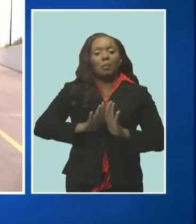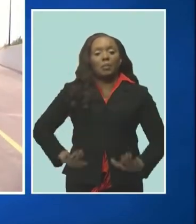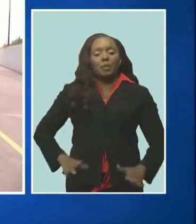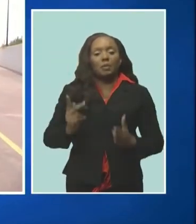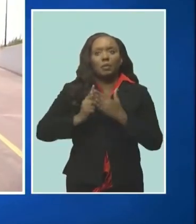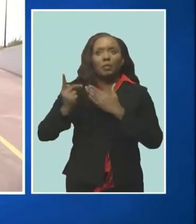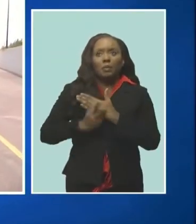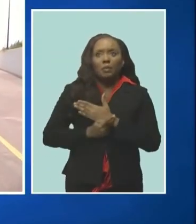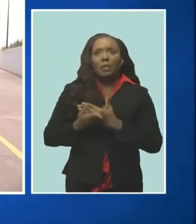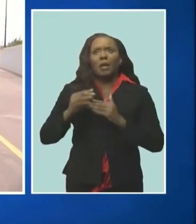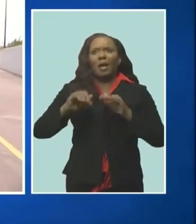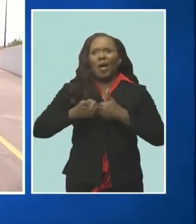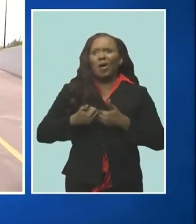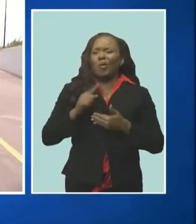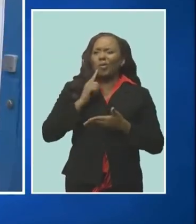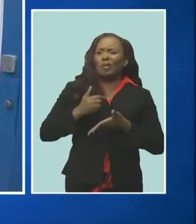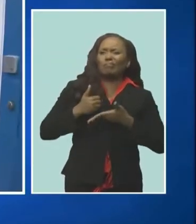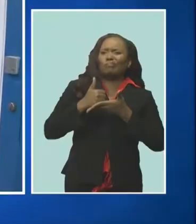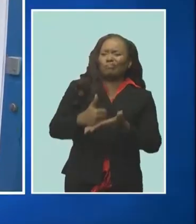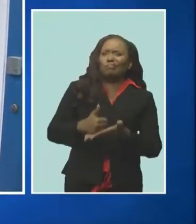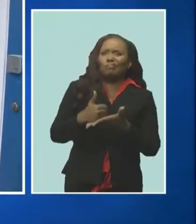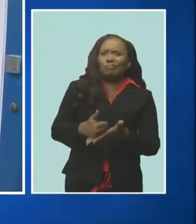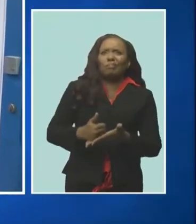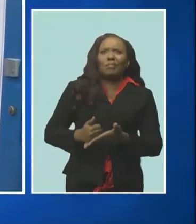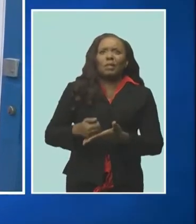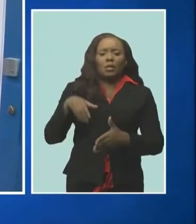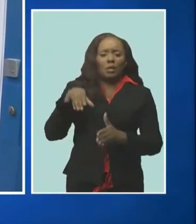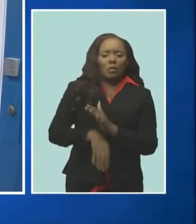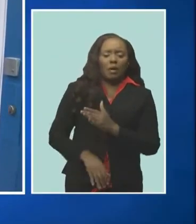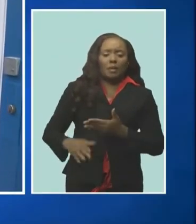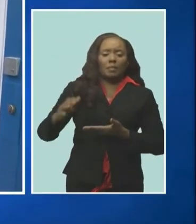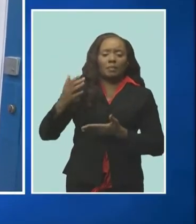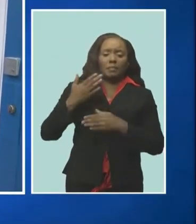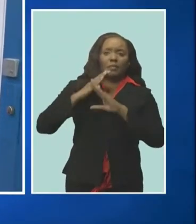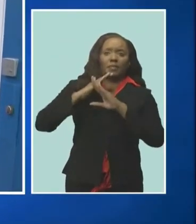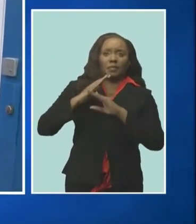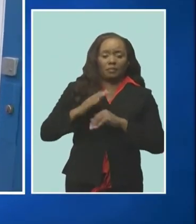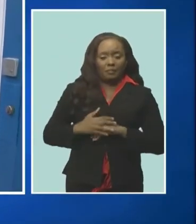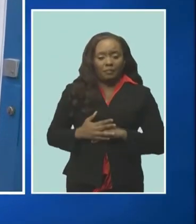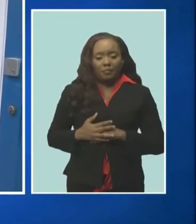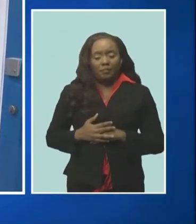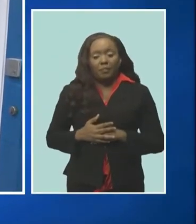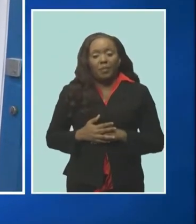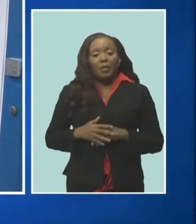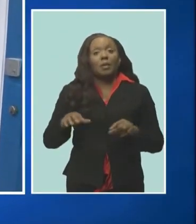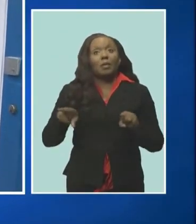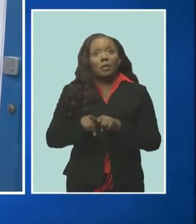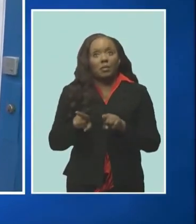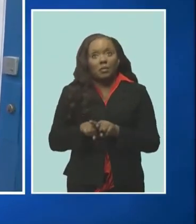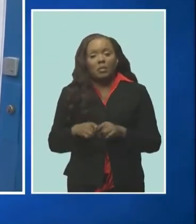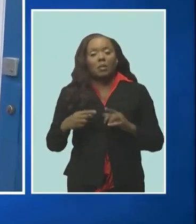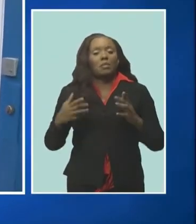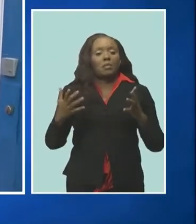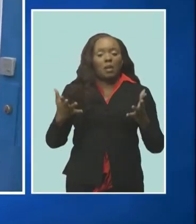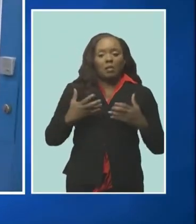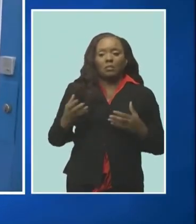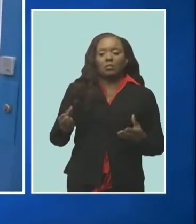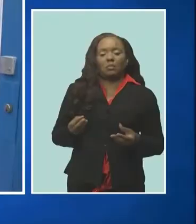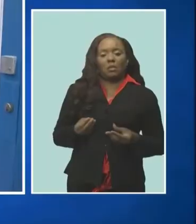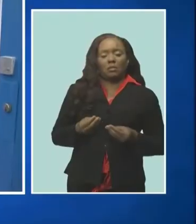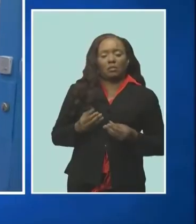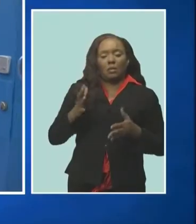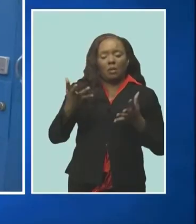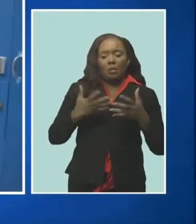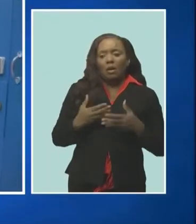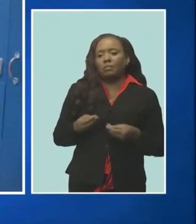on crime prevention across the country he's also defended the recent launch of the reflective journals supplied to prisoners which has received some